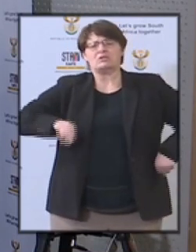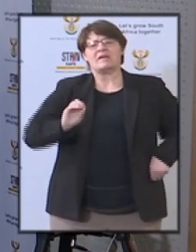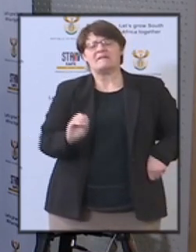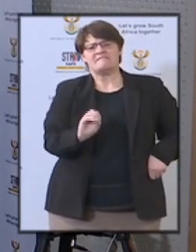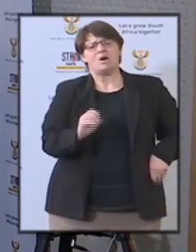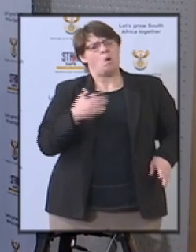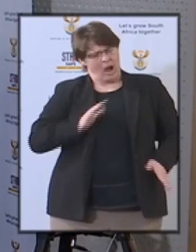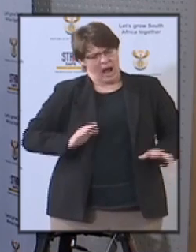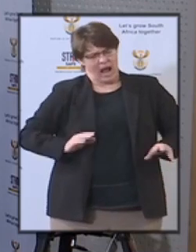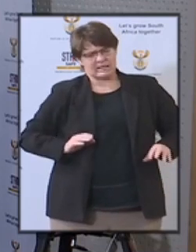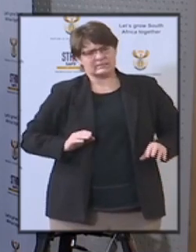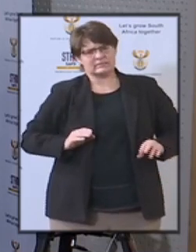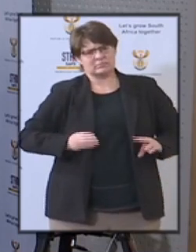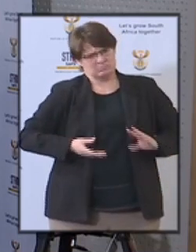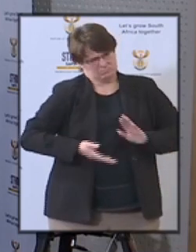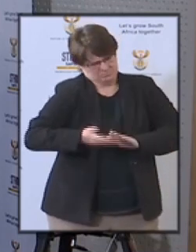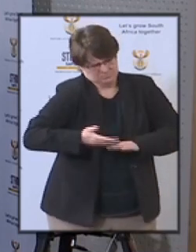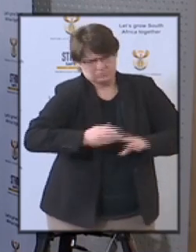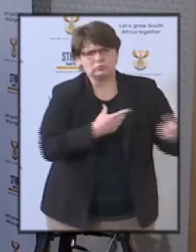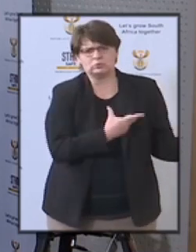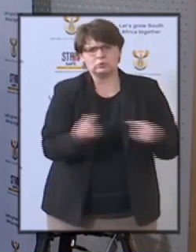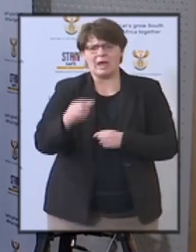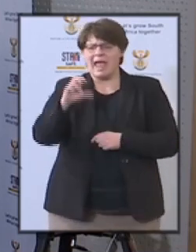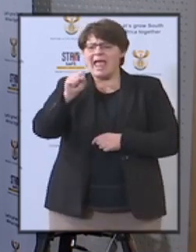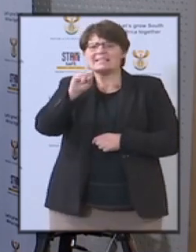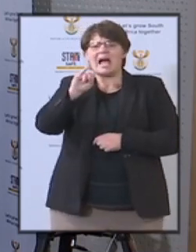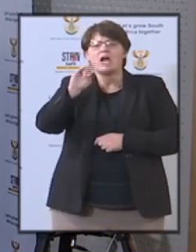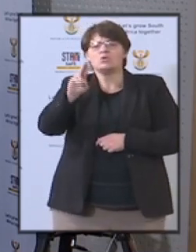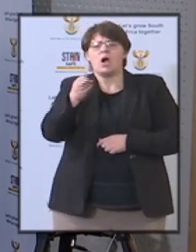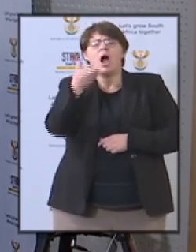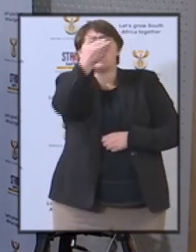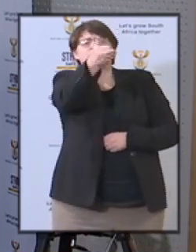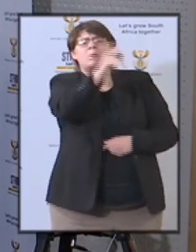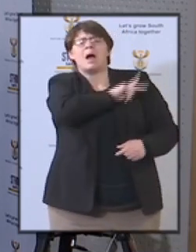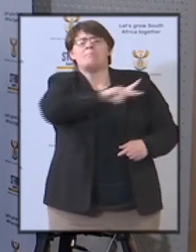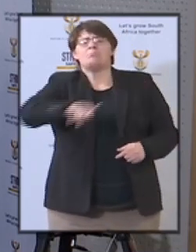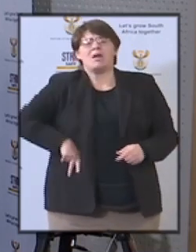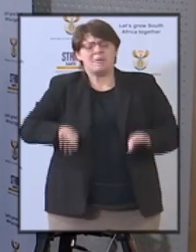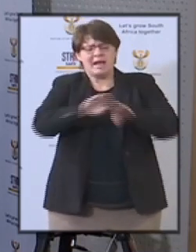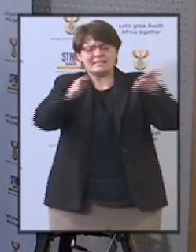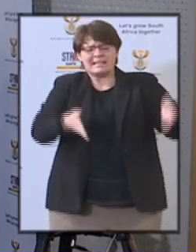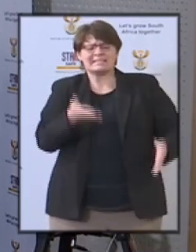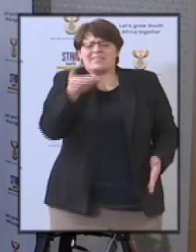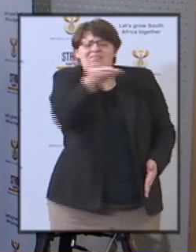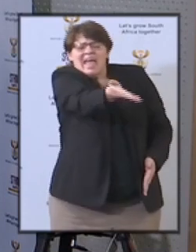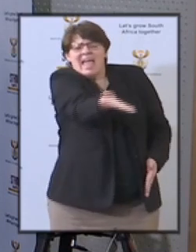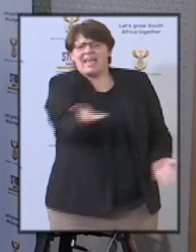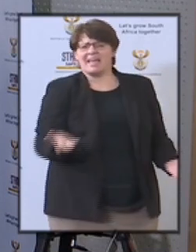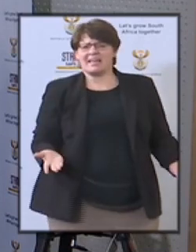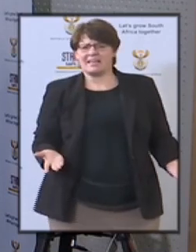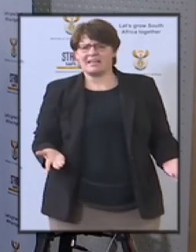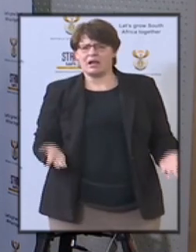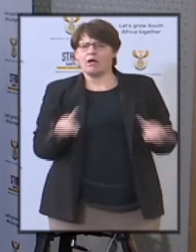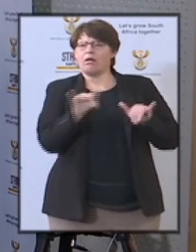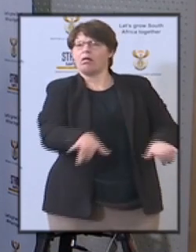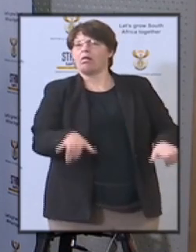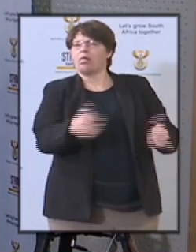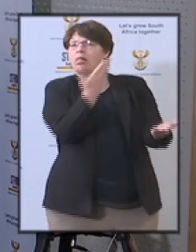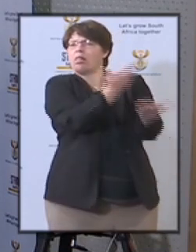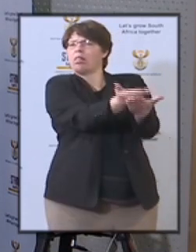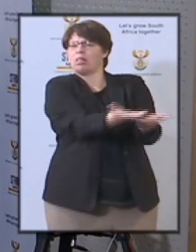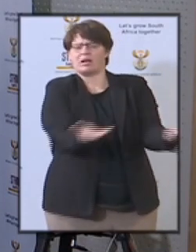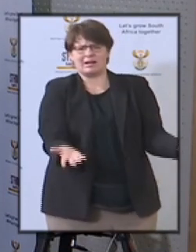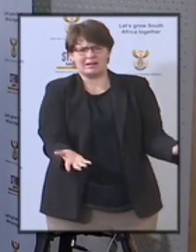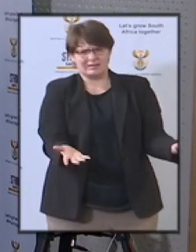speed there is an siu report sitting on the premises in halting uh is the cabinet not concerned